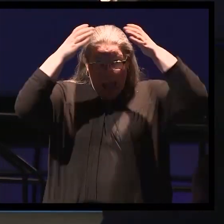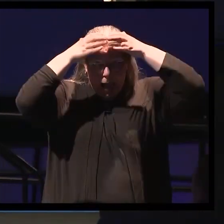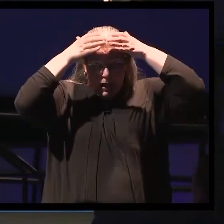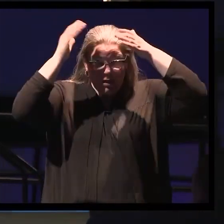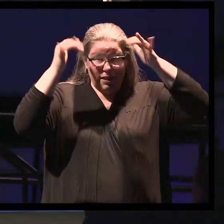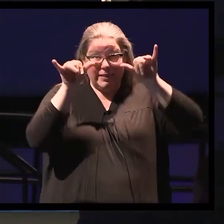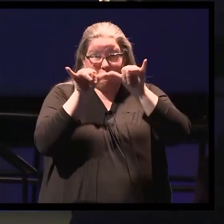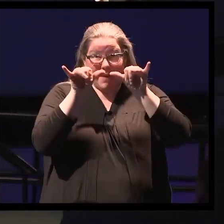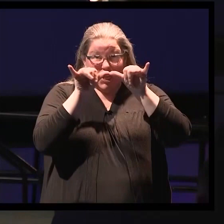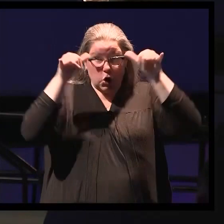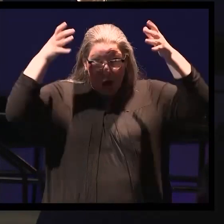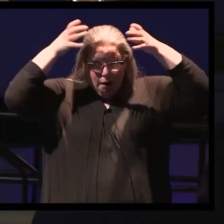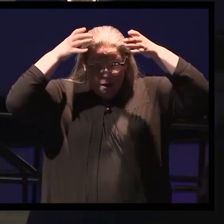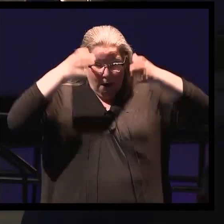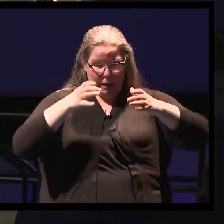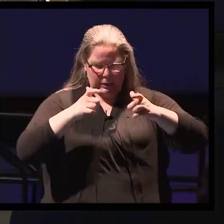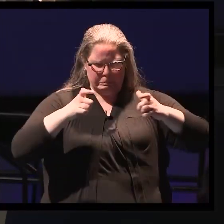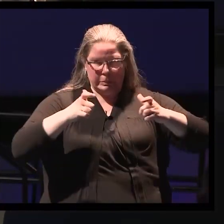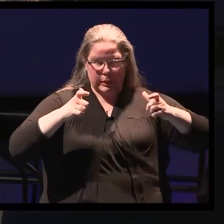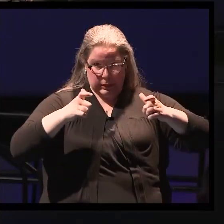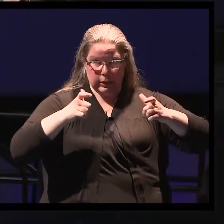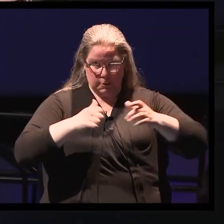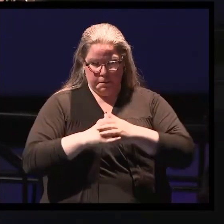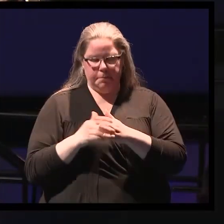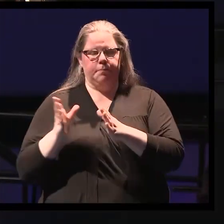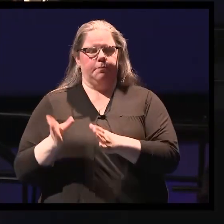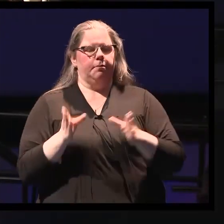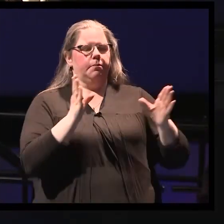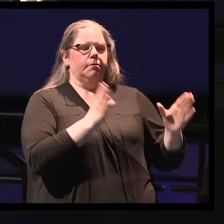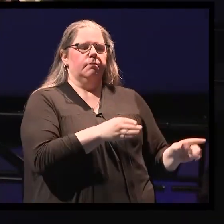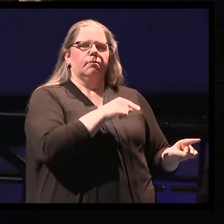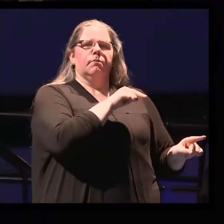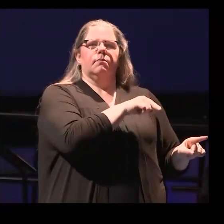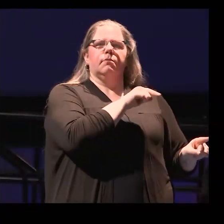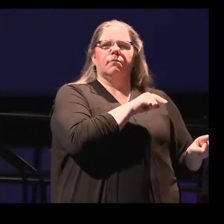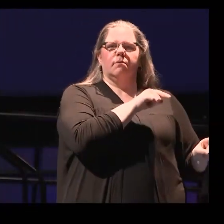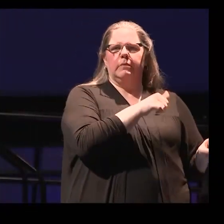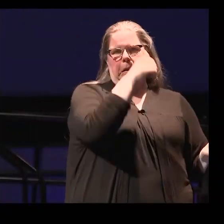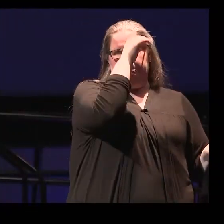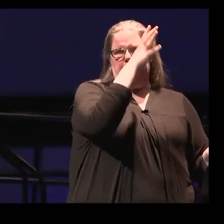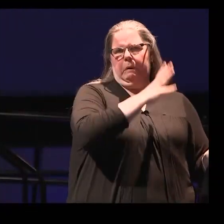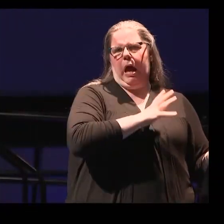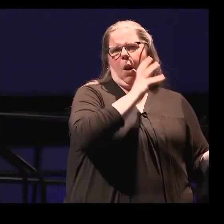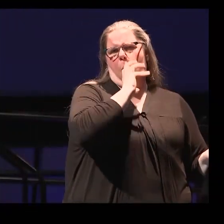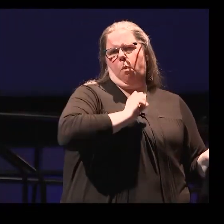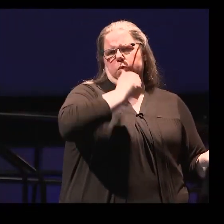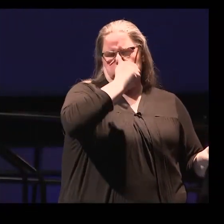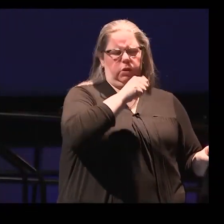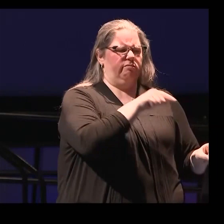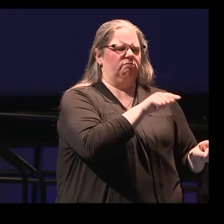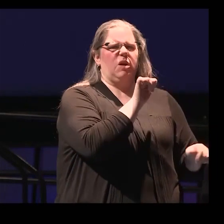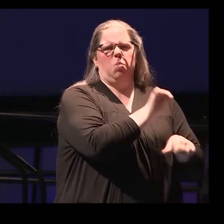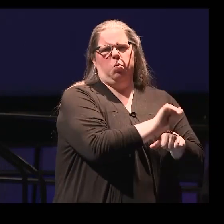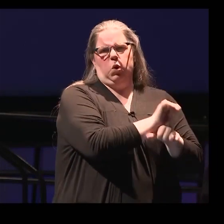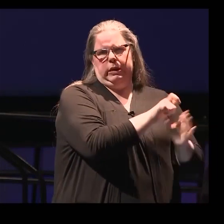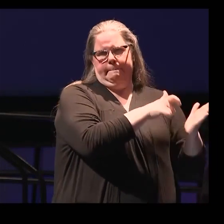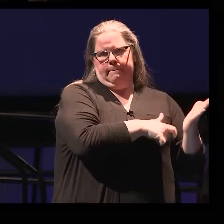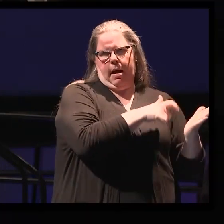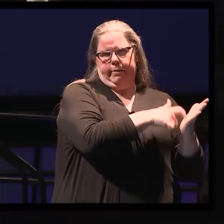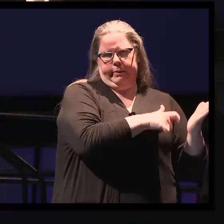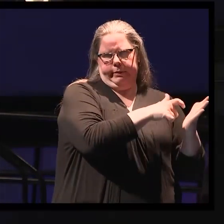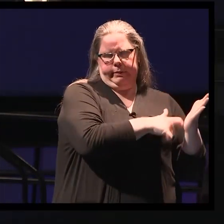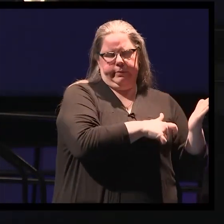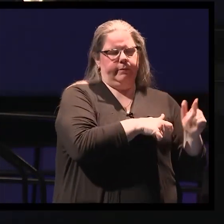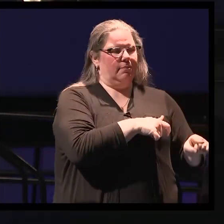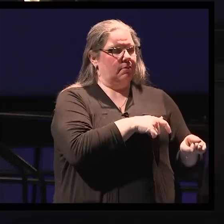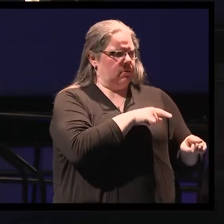The third case is that of a 65-year-old man who works in the mines. He's been having unsteady gait or difficulties walking for